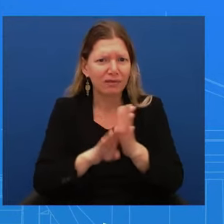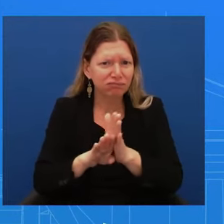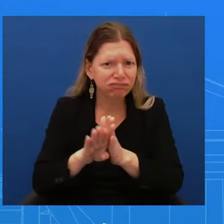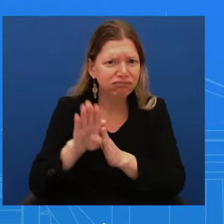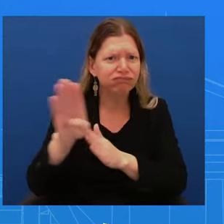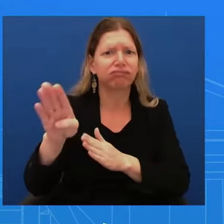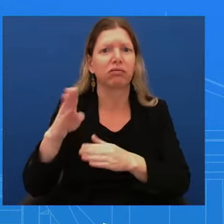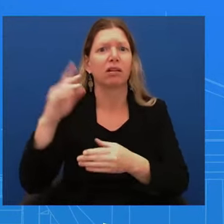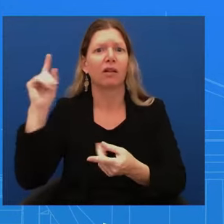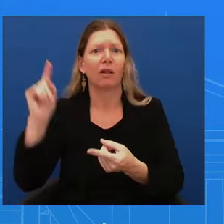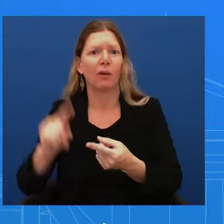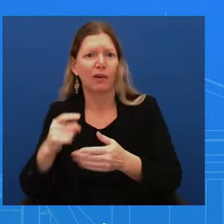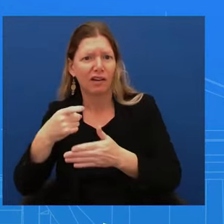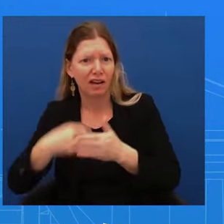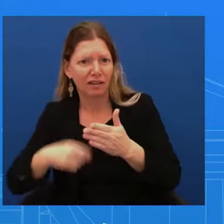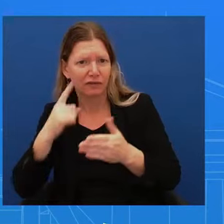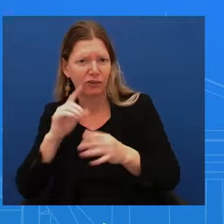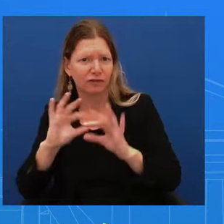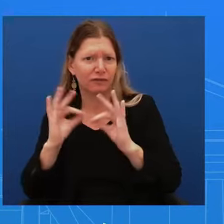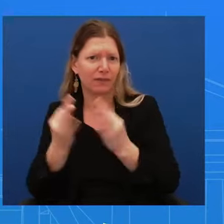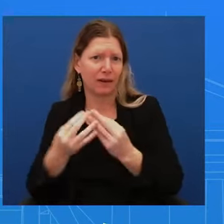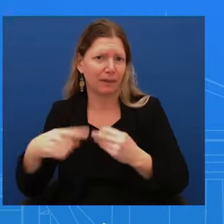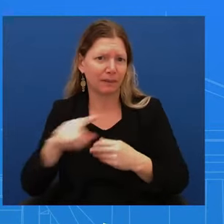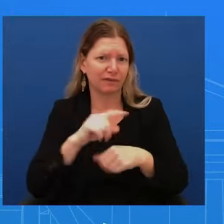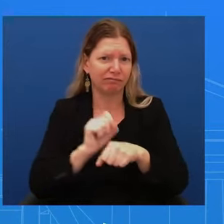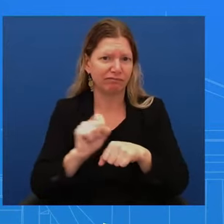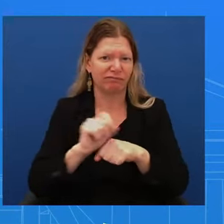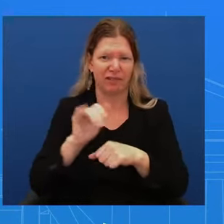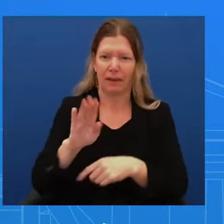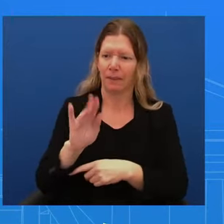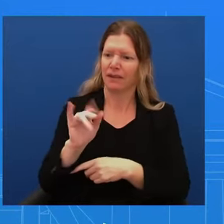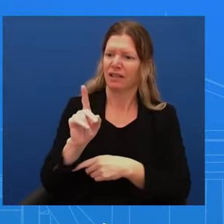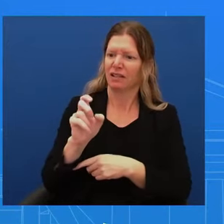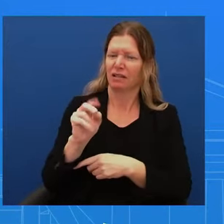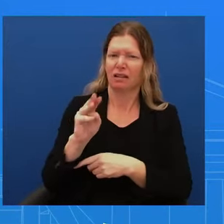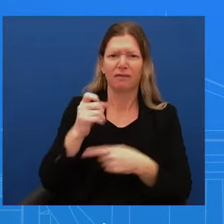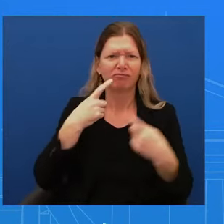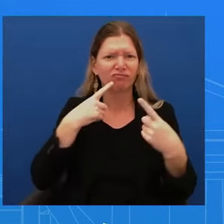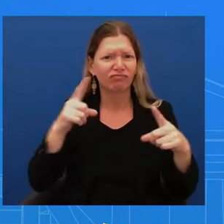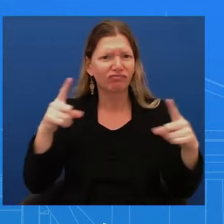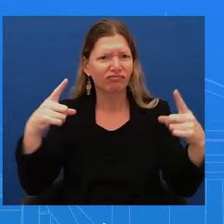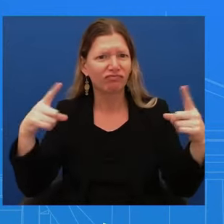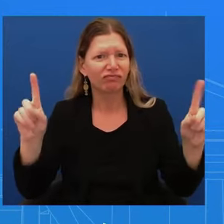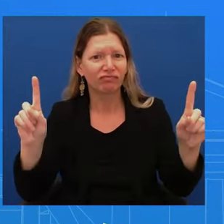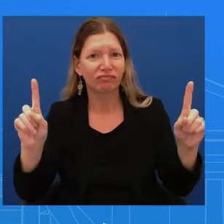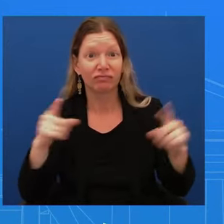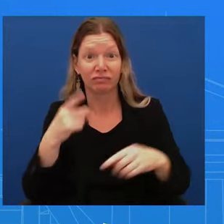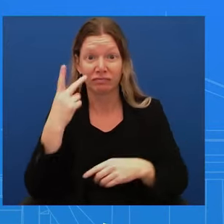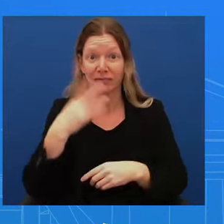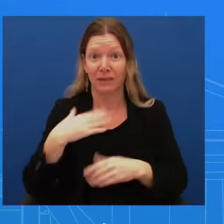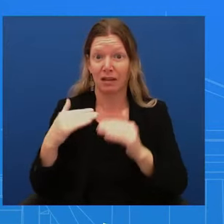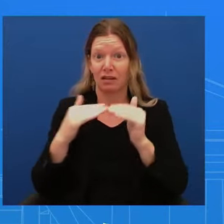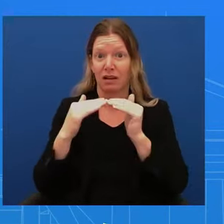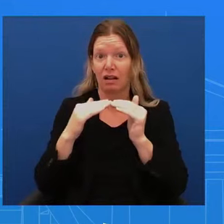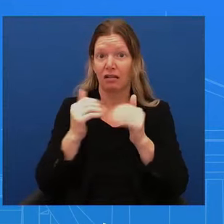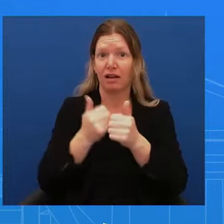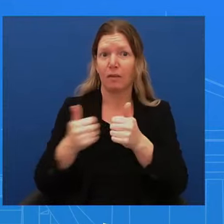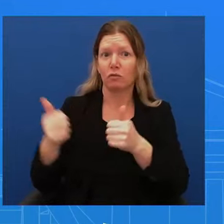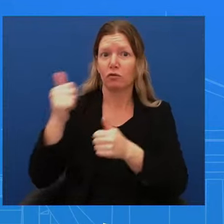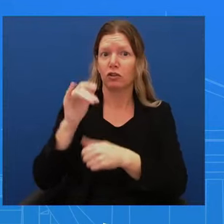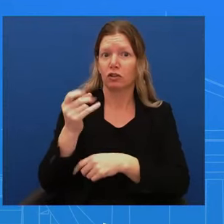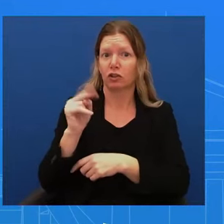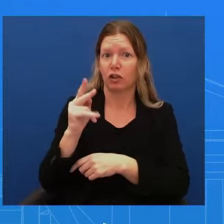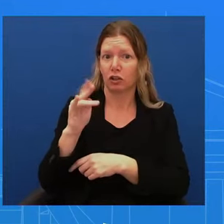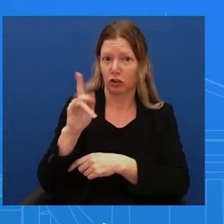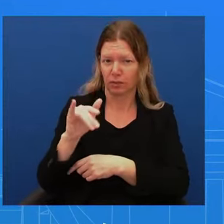Admiral John Kirby, is here to discuss international response to information we did classify last week on Russia's use of